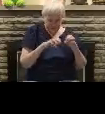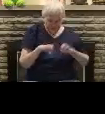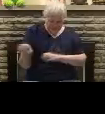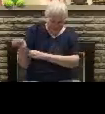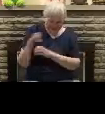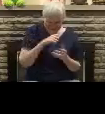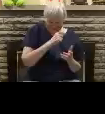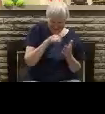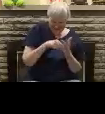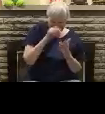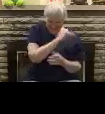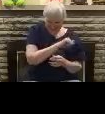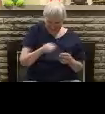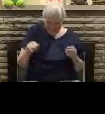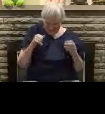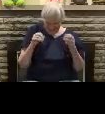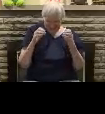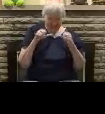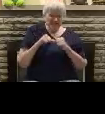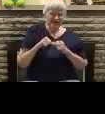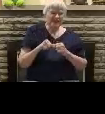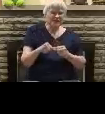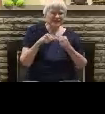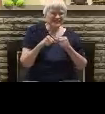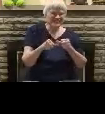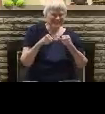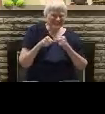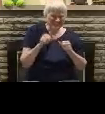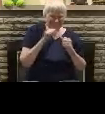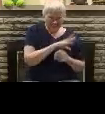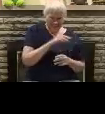doesn't kill them before that. That's the only if.